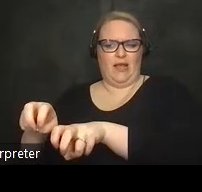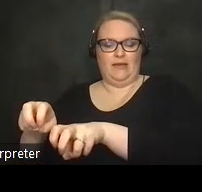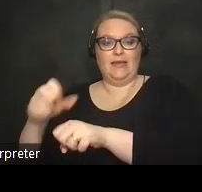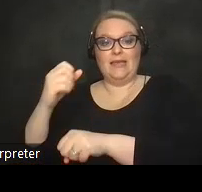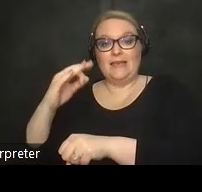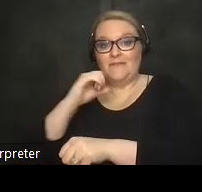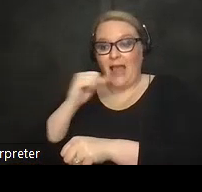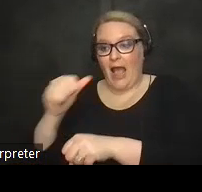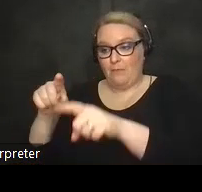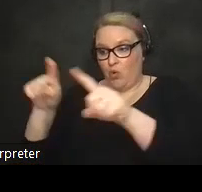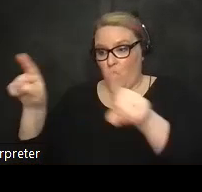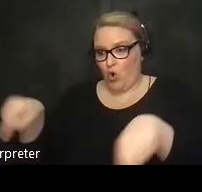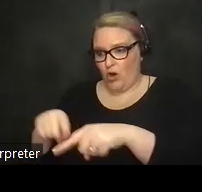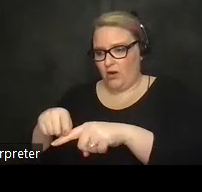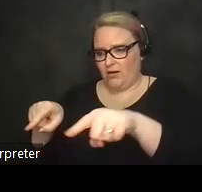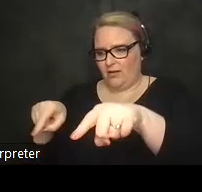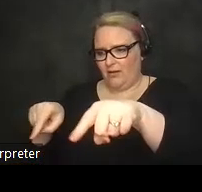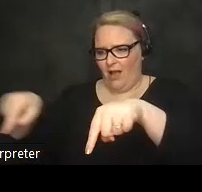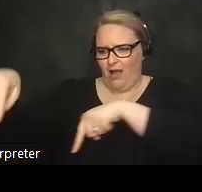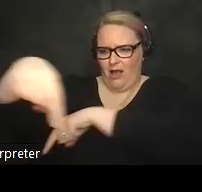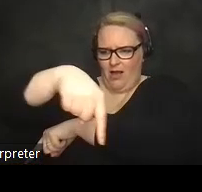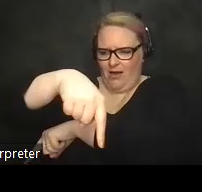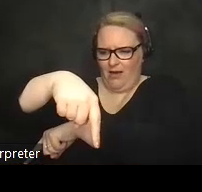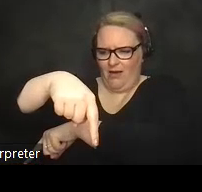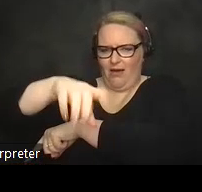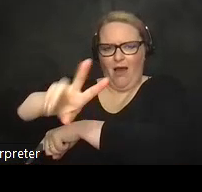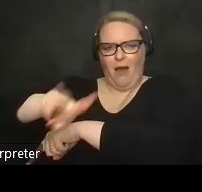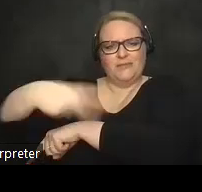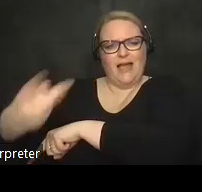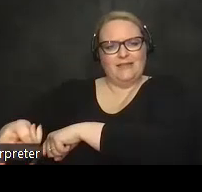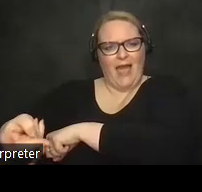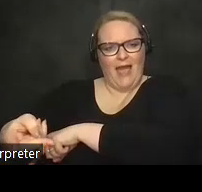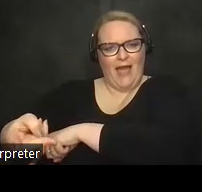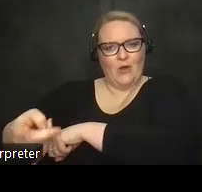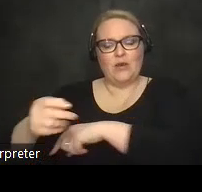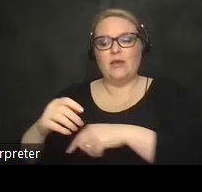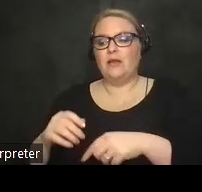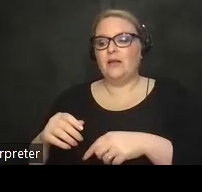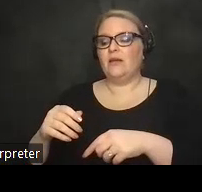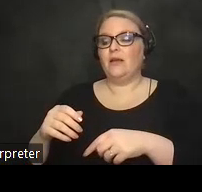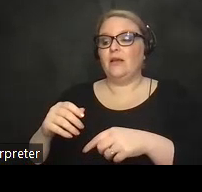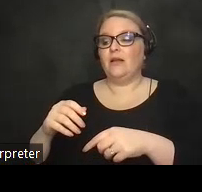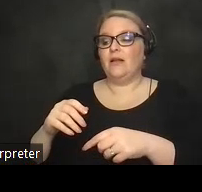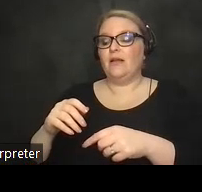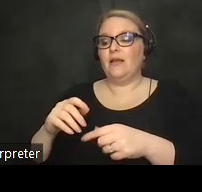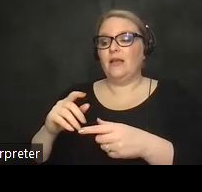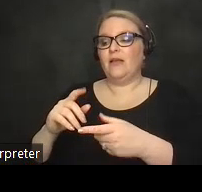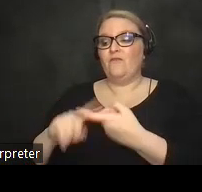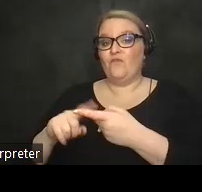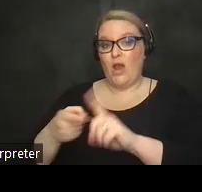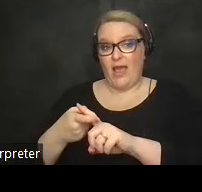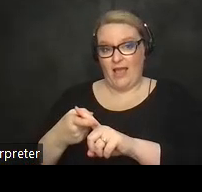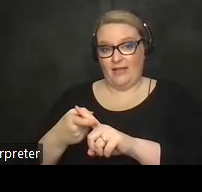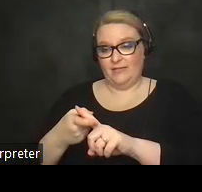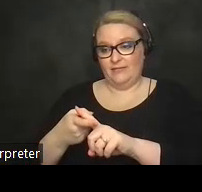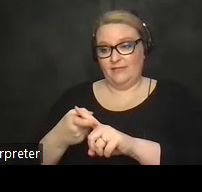and and so um being friends with steve involves uh